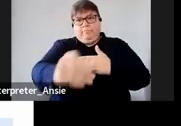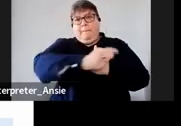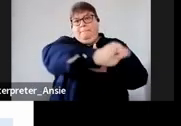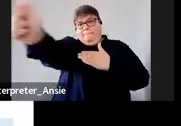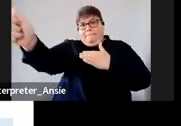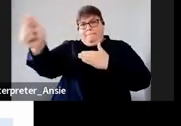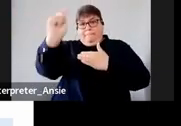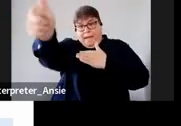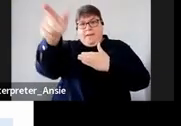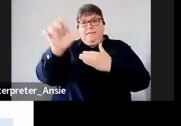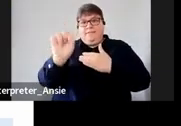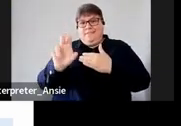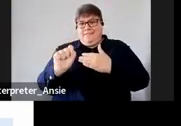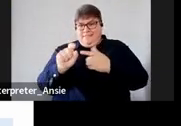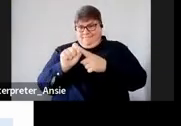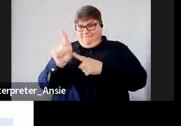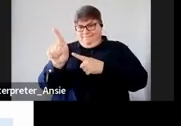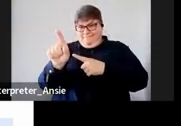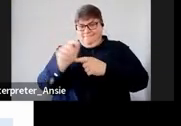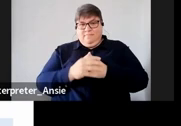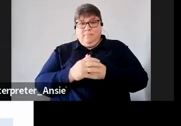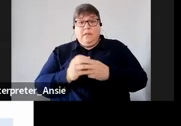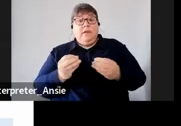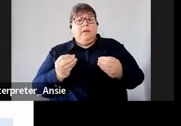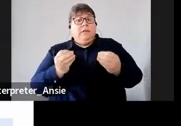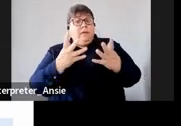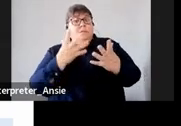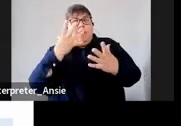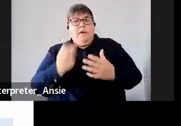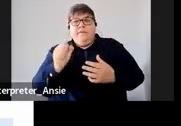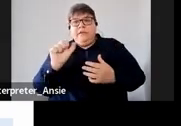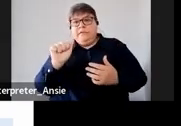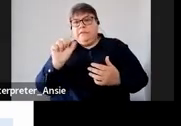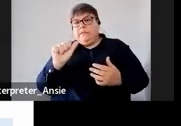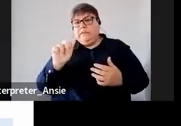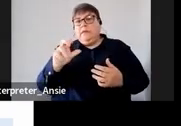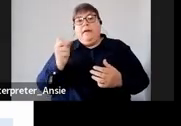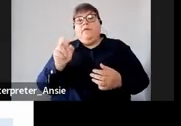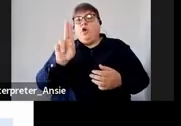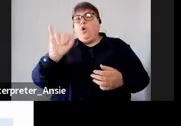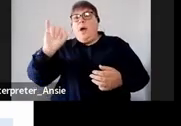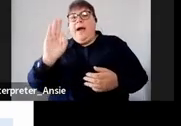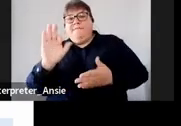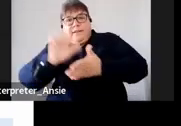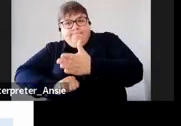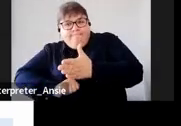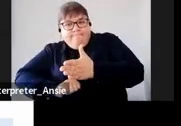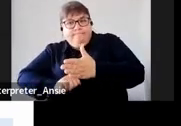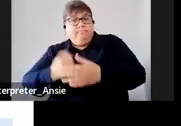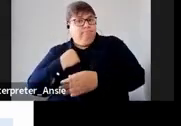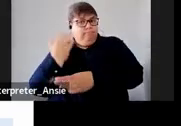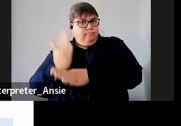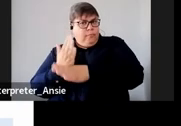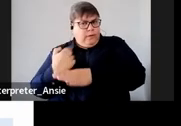some they've registered with with SARS through PASO and they're deducting UIF from their employees because